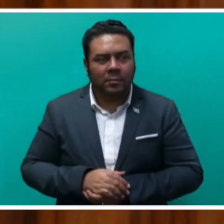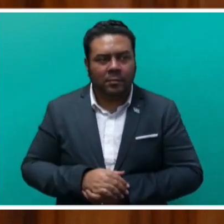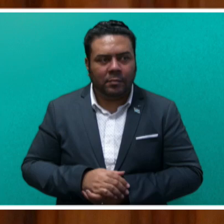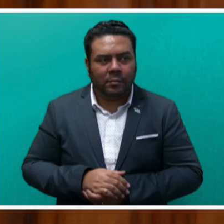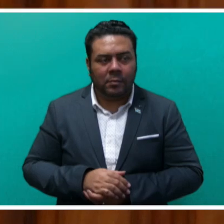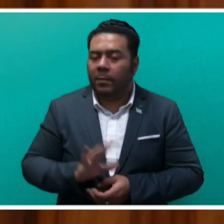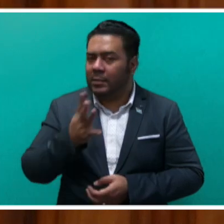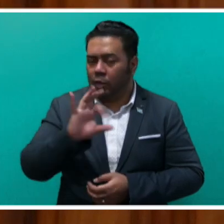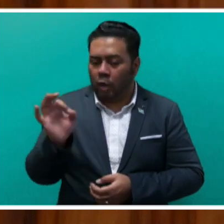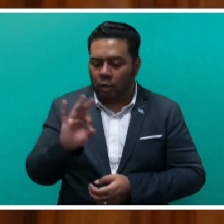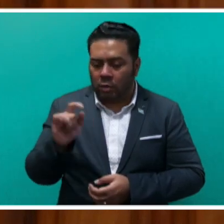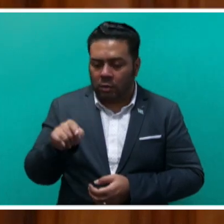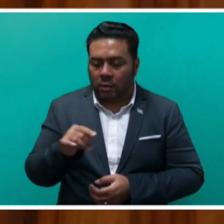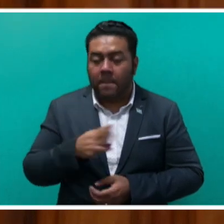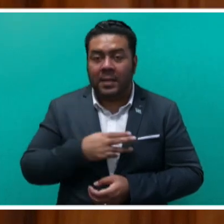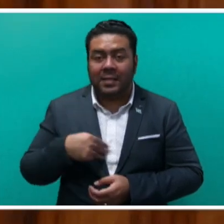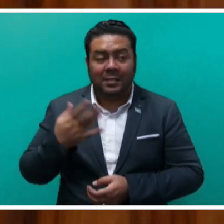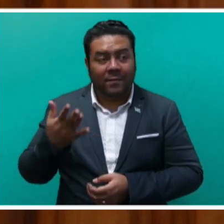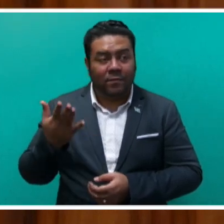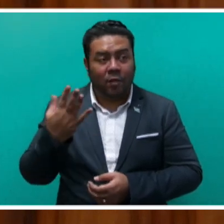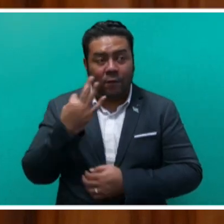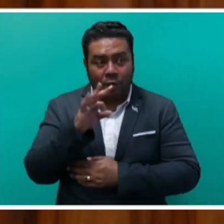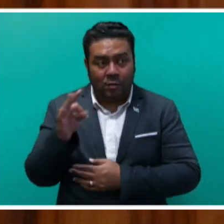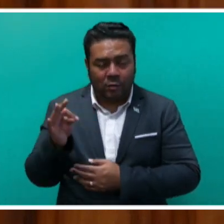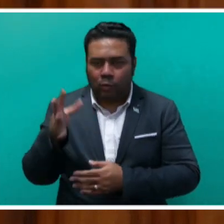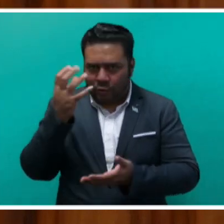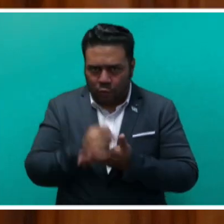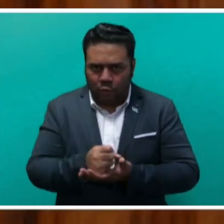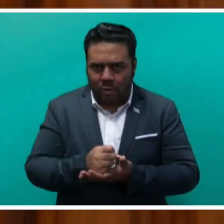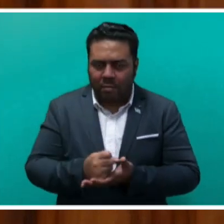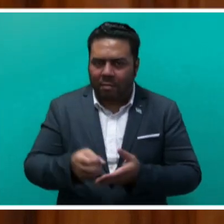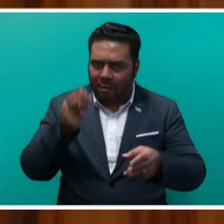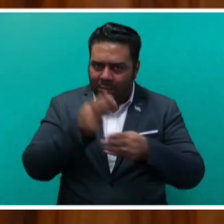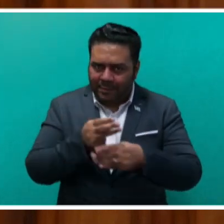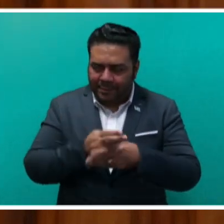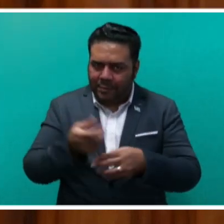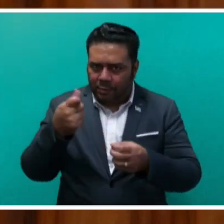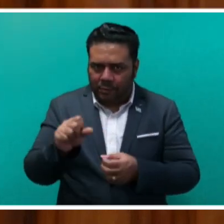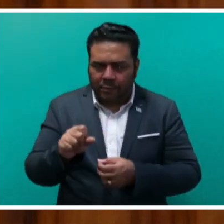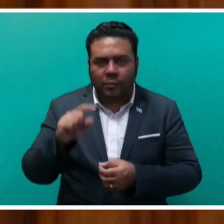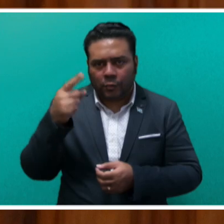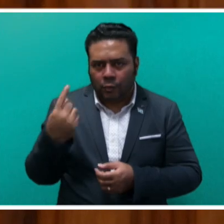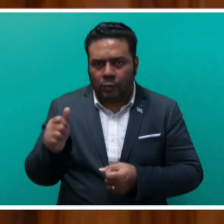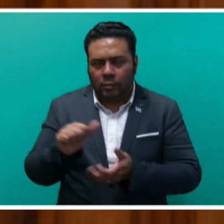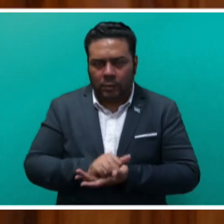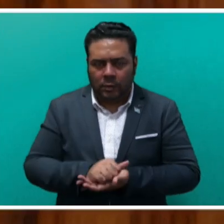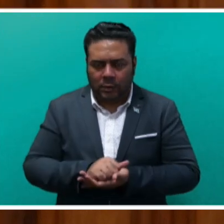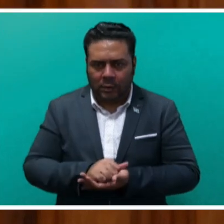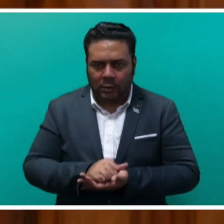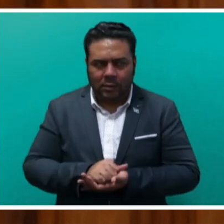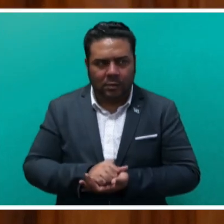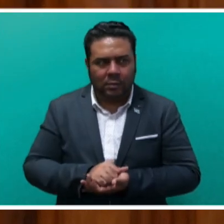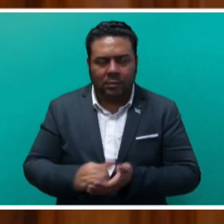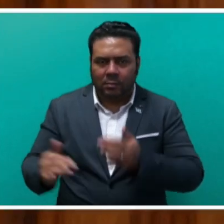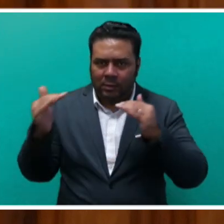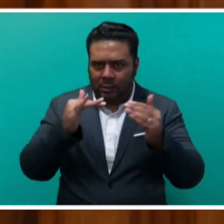but does not authorise the Ministry of Forestry to ensure that timber users only buy timbers which are treated according to the